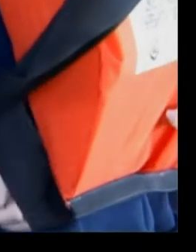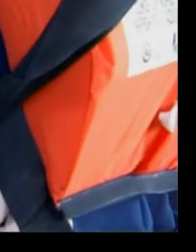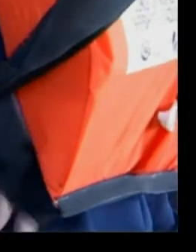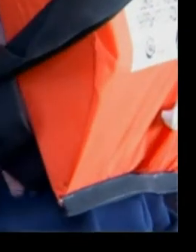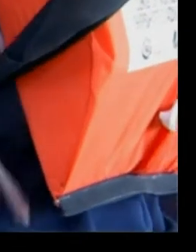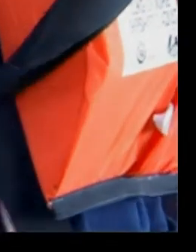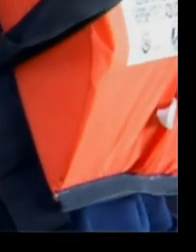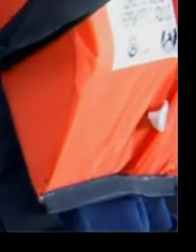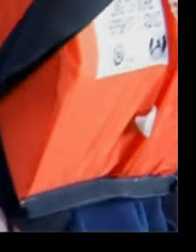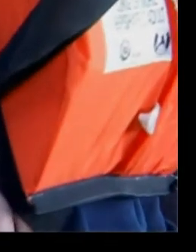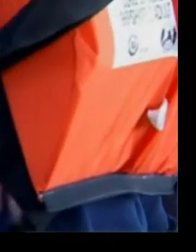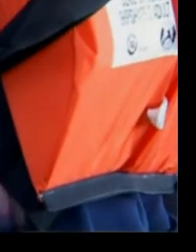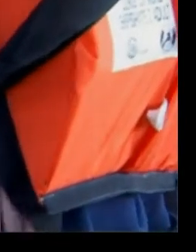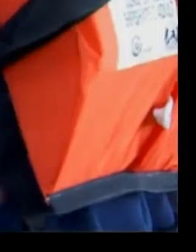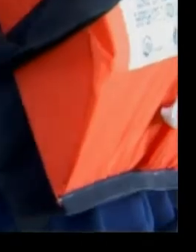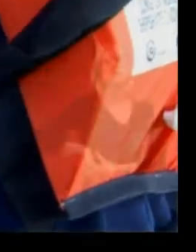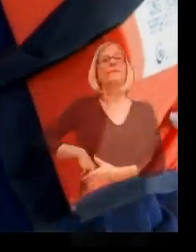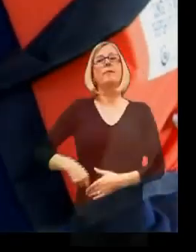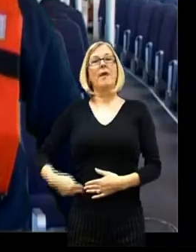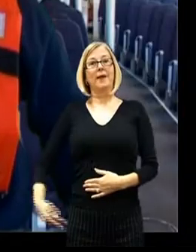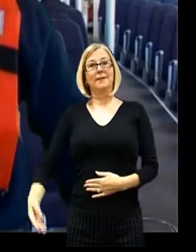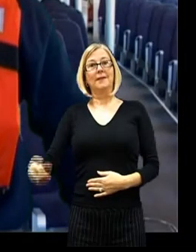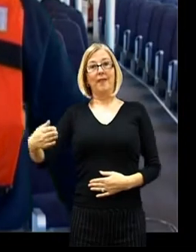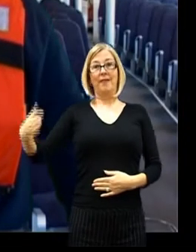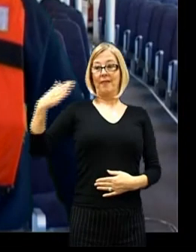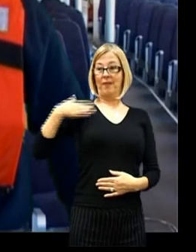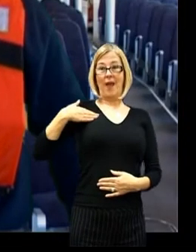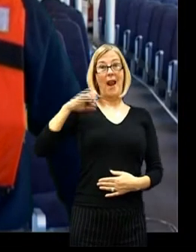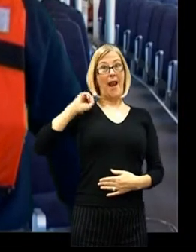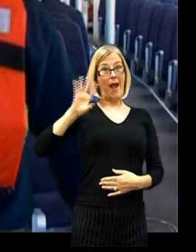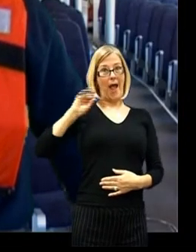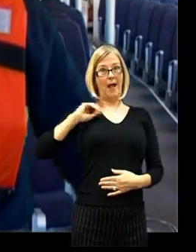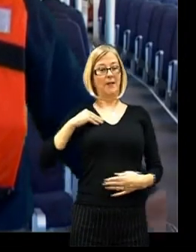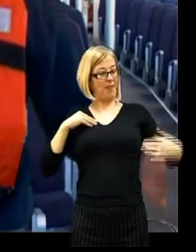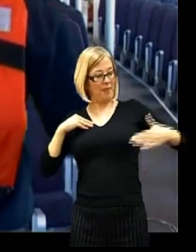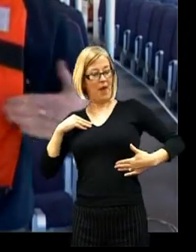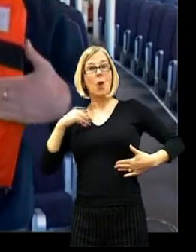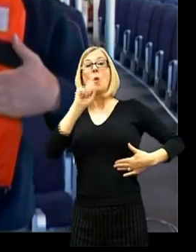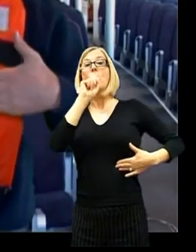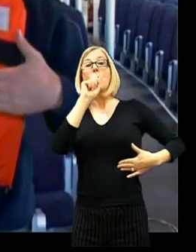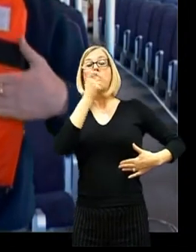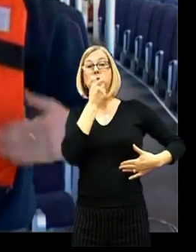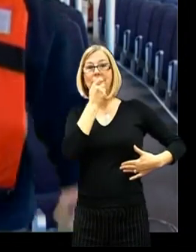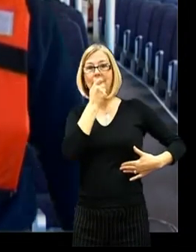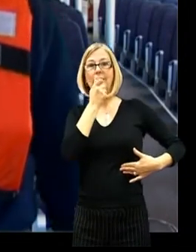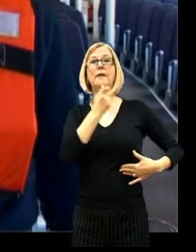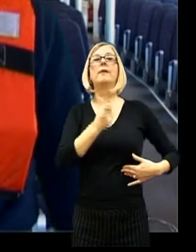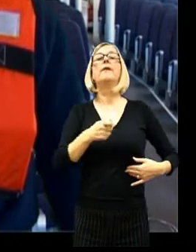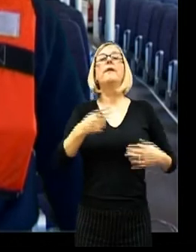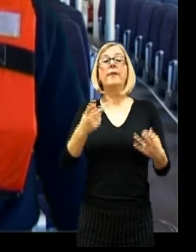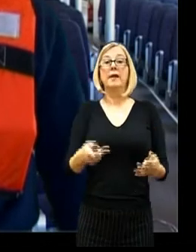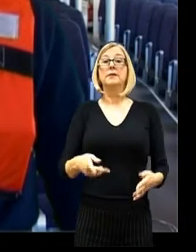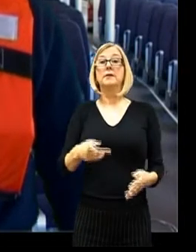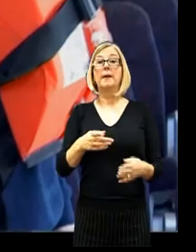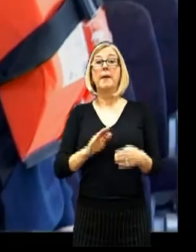the side of the jacket to avoid the possibility of it impeding your escape. On your jacket you will find a light and a whistle to attract